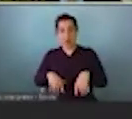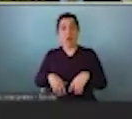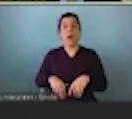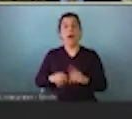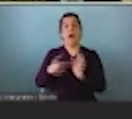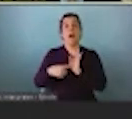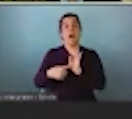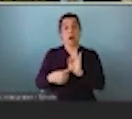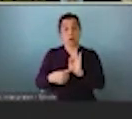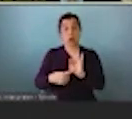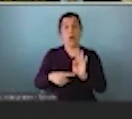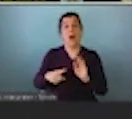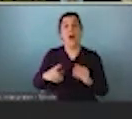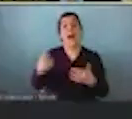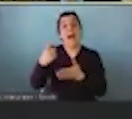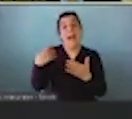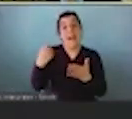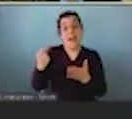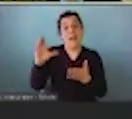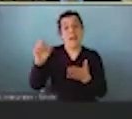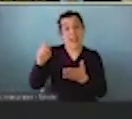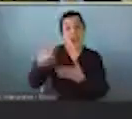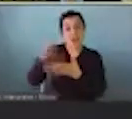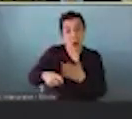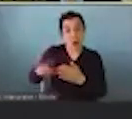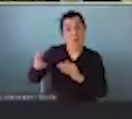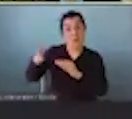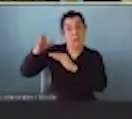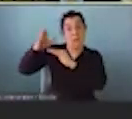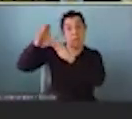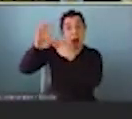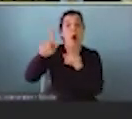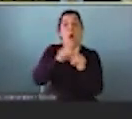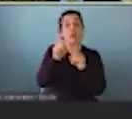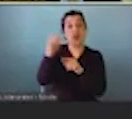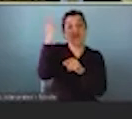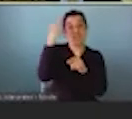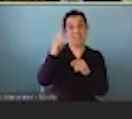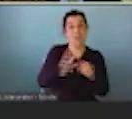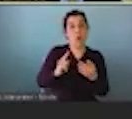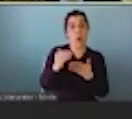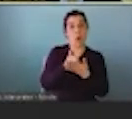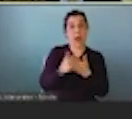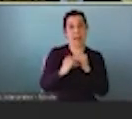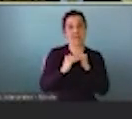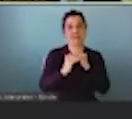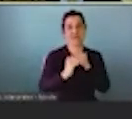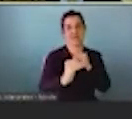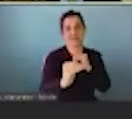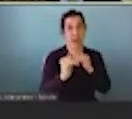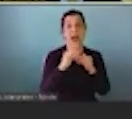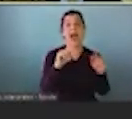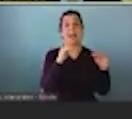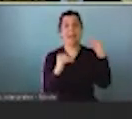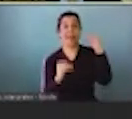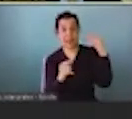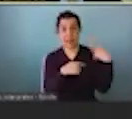how rising health care costs have been a major contributor to wage stagnation over the last 35 years and wage inequities over